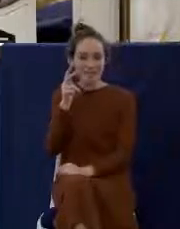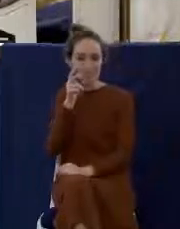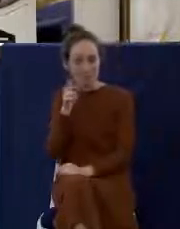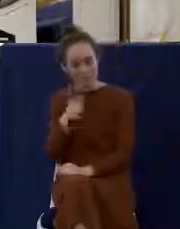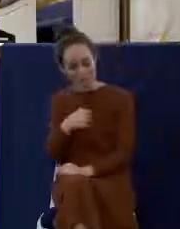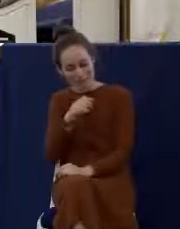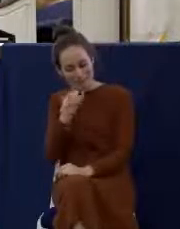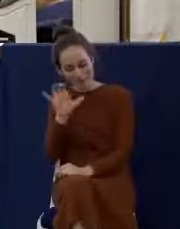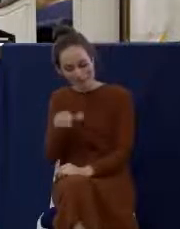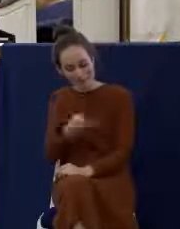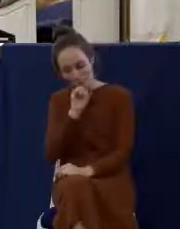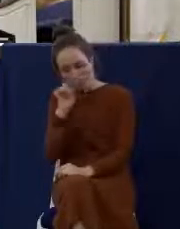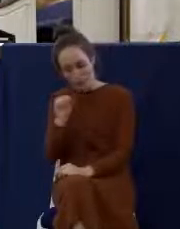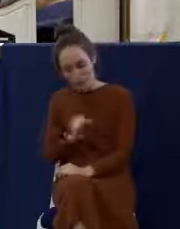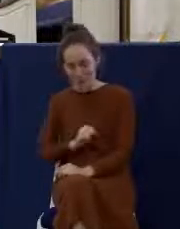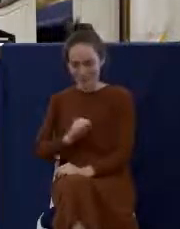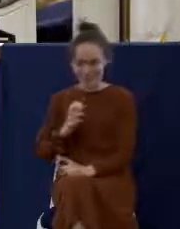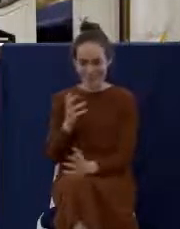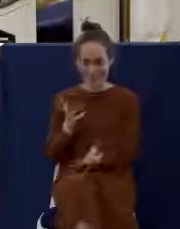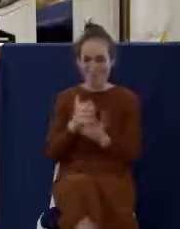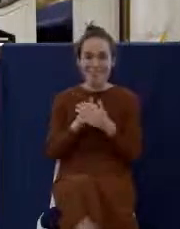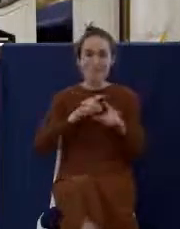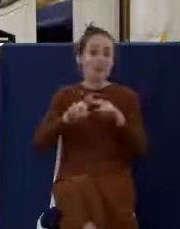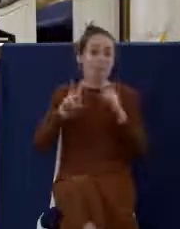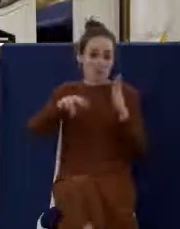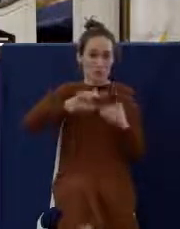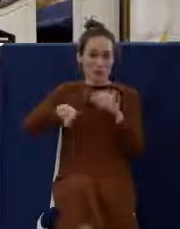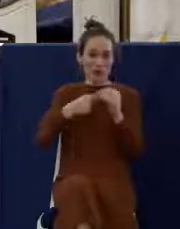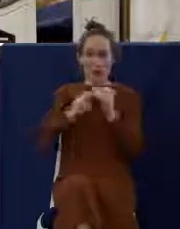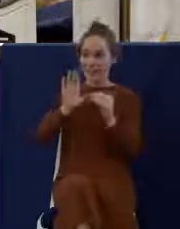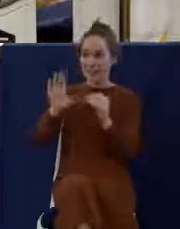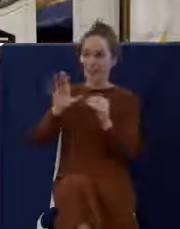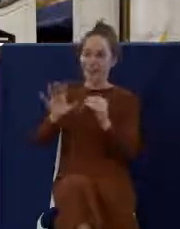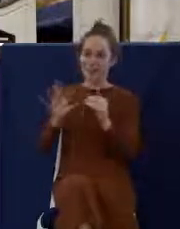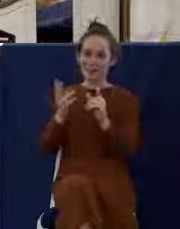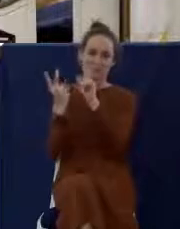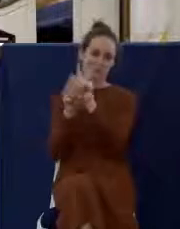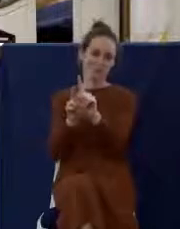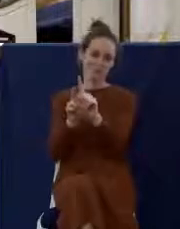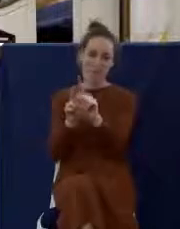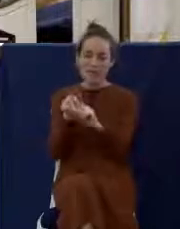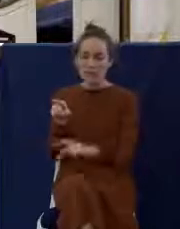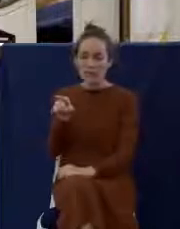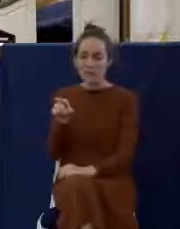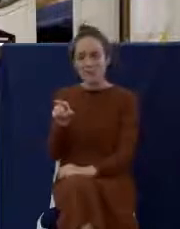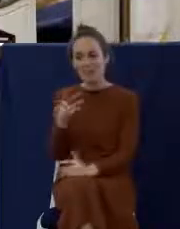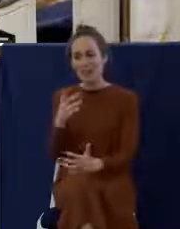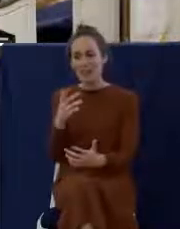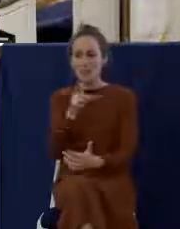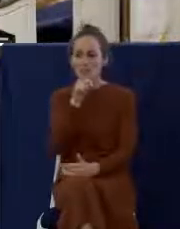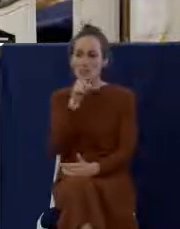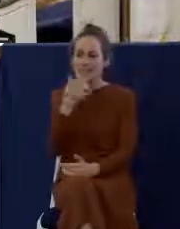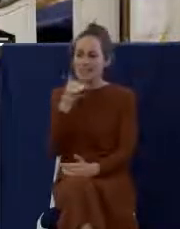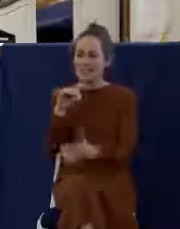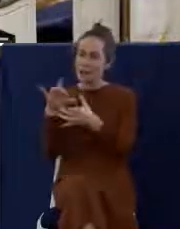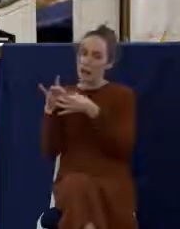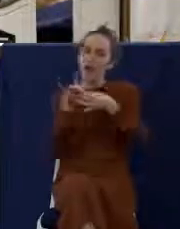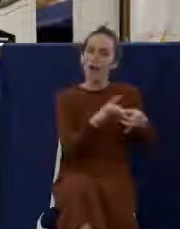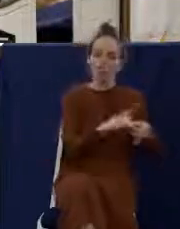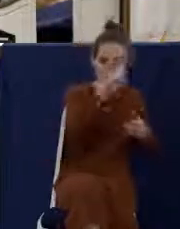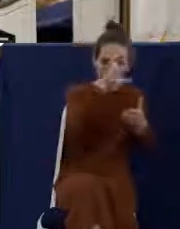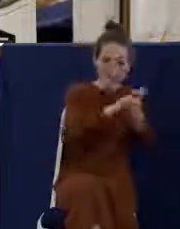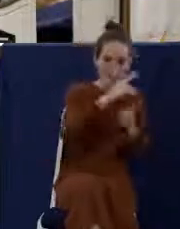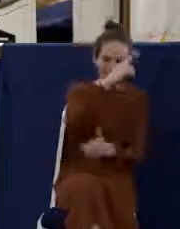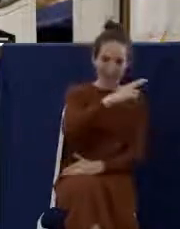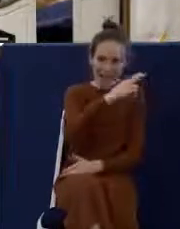old. But read about what he said about it, that he was unwilling to kind of let that transubstantiation thing go. So he says, well, the